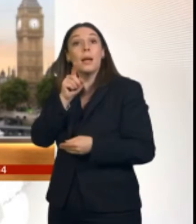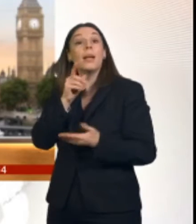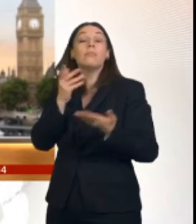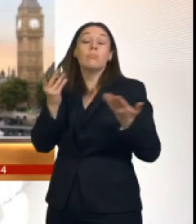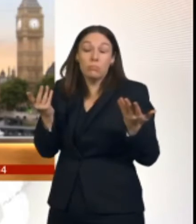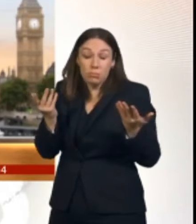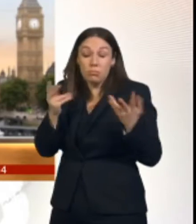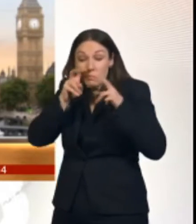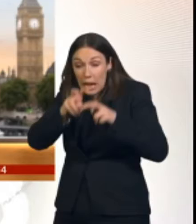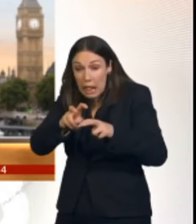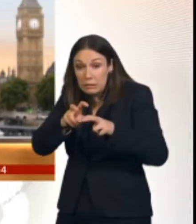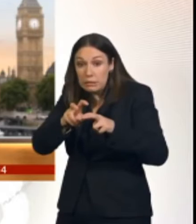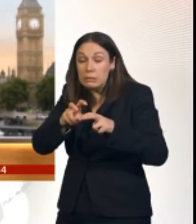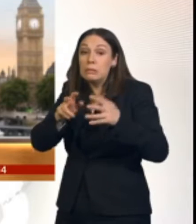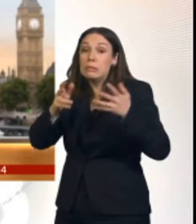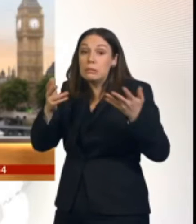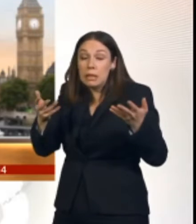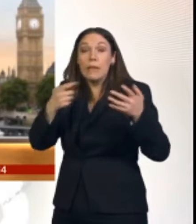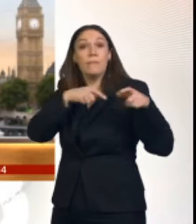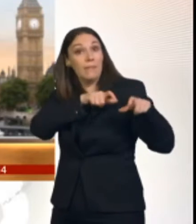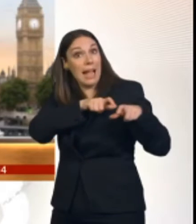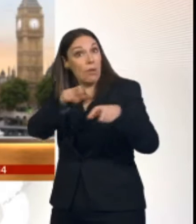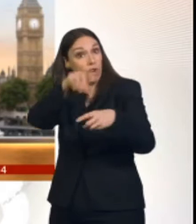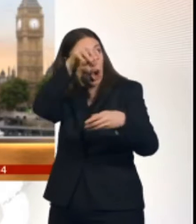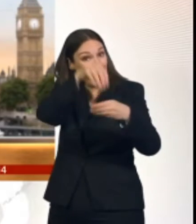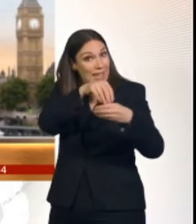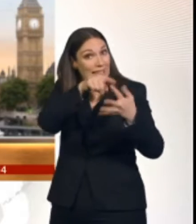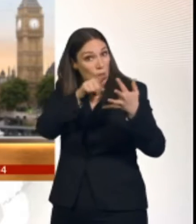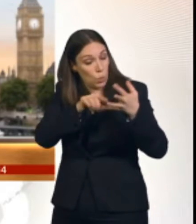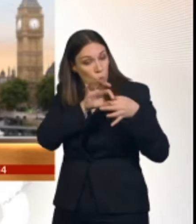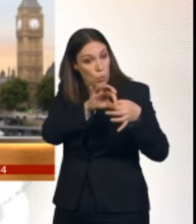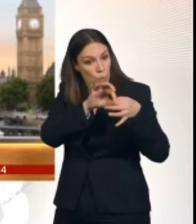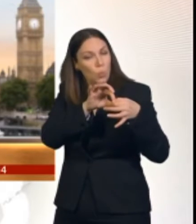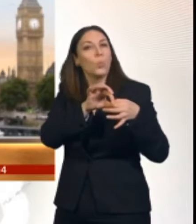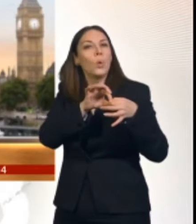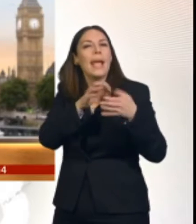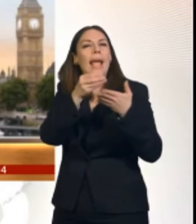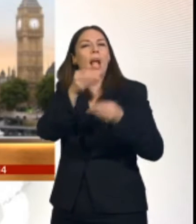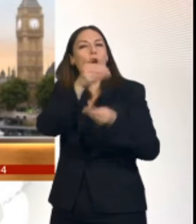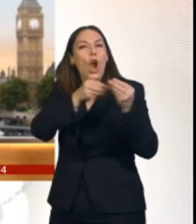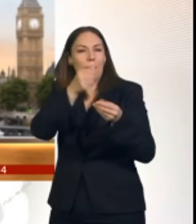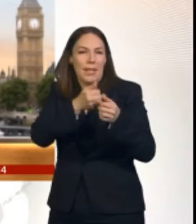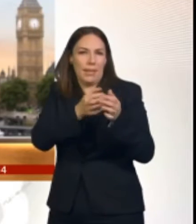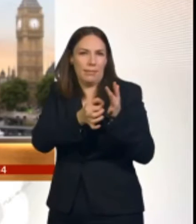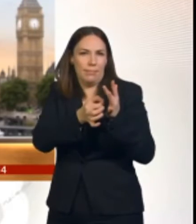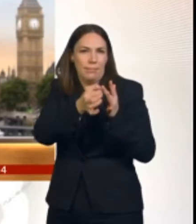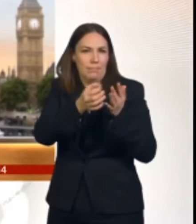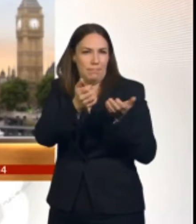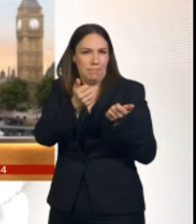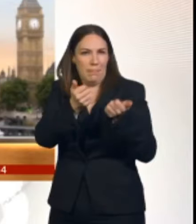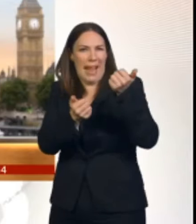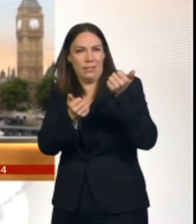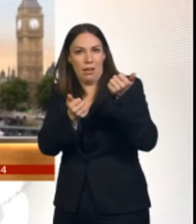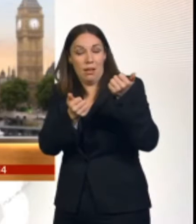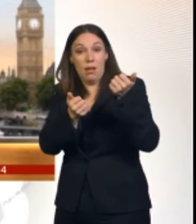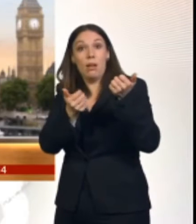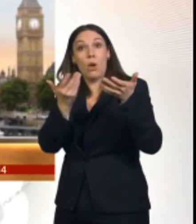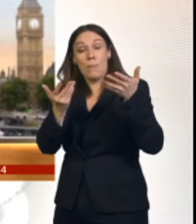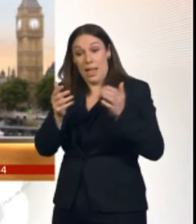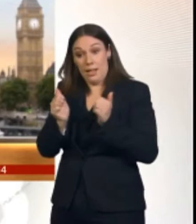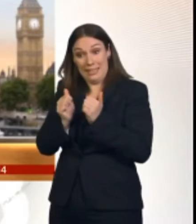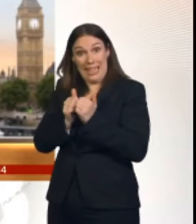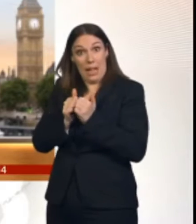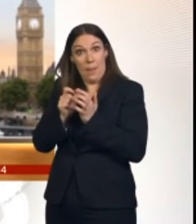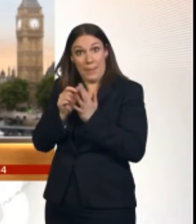delivers an outcome that is very close to the economic benefits of remaining in, while